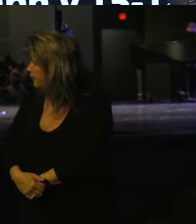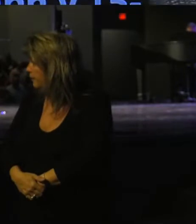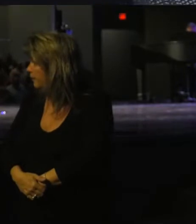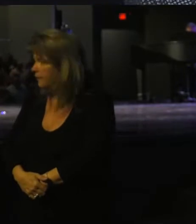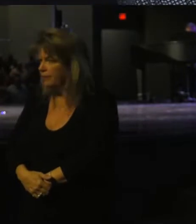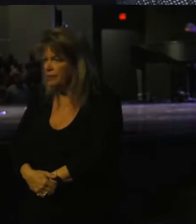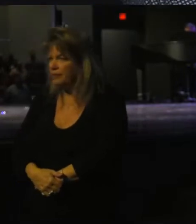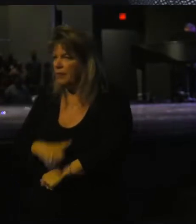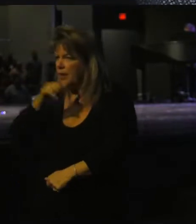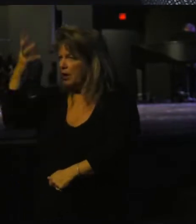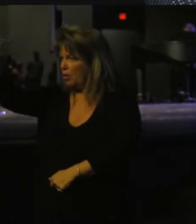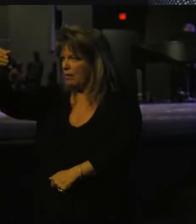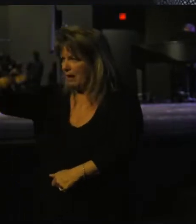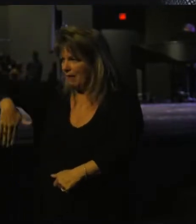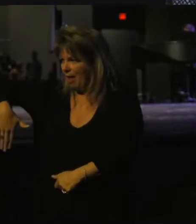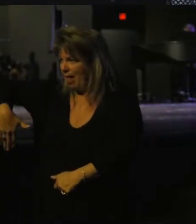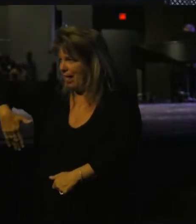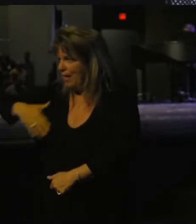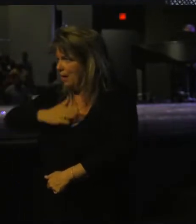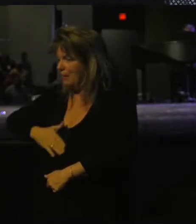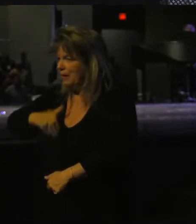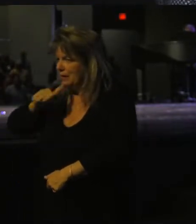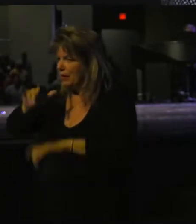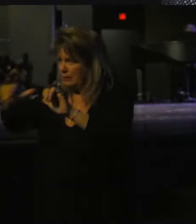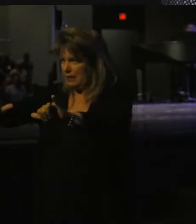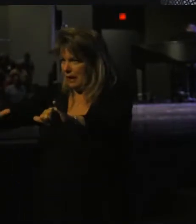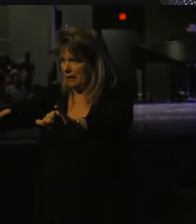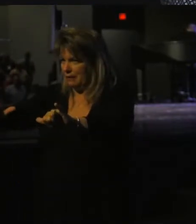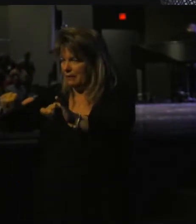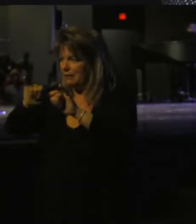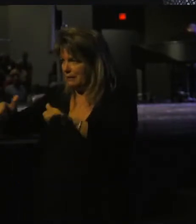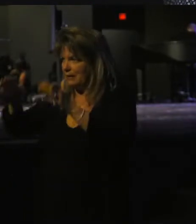Don't check out yet. Please don't leave. Please stay focused.